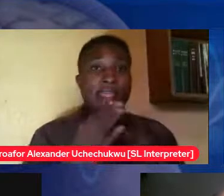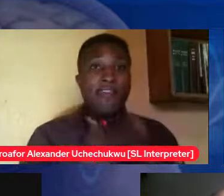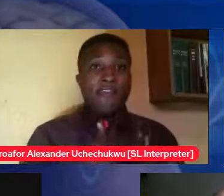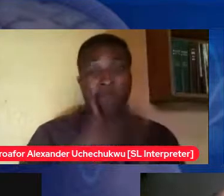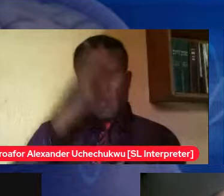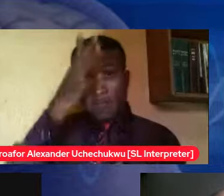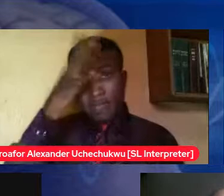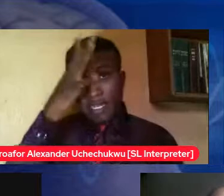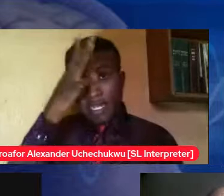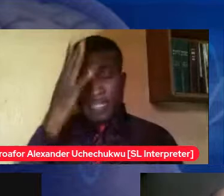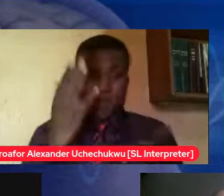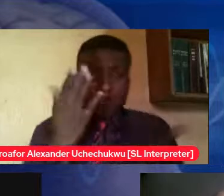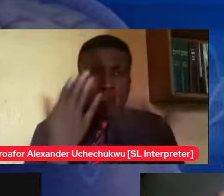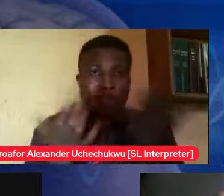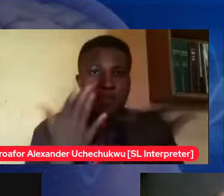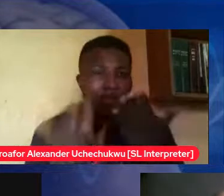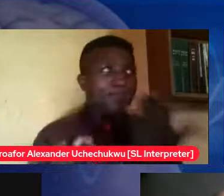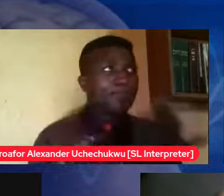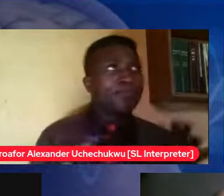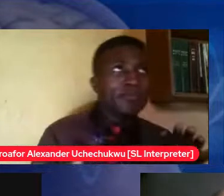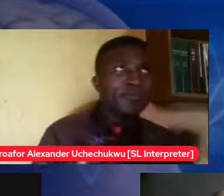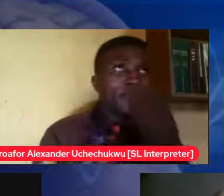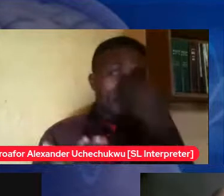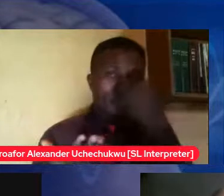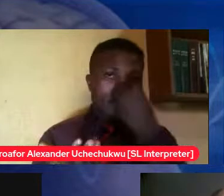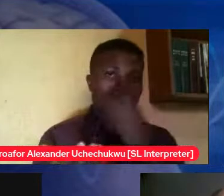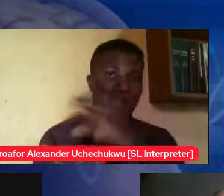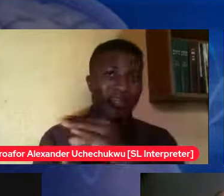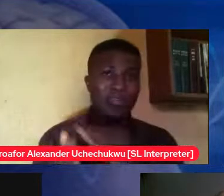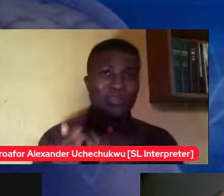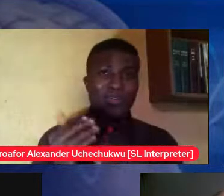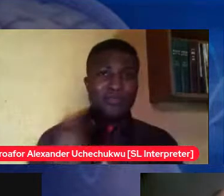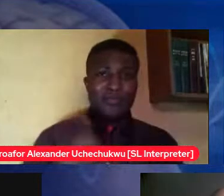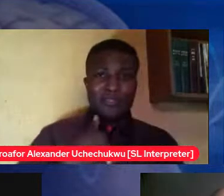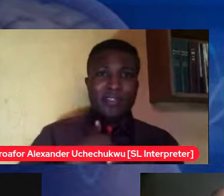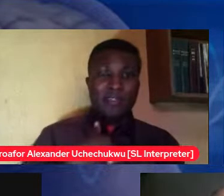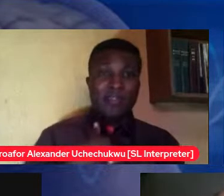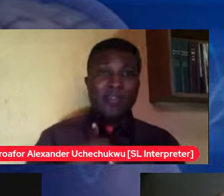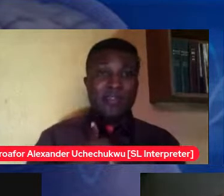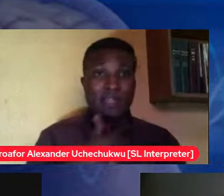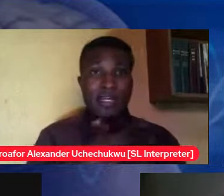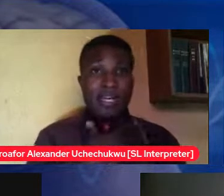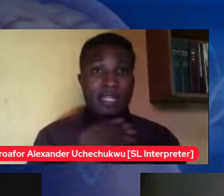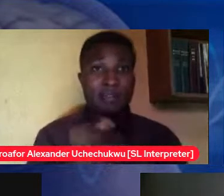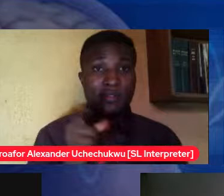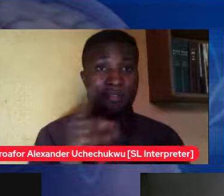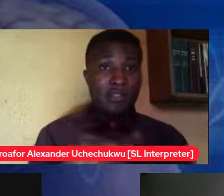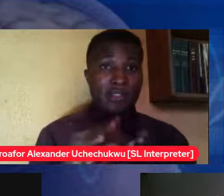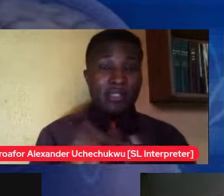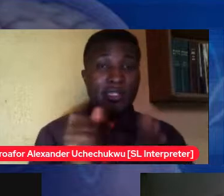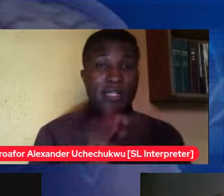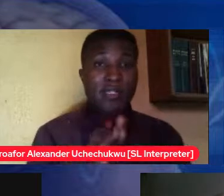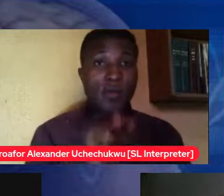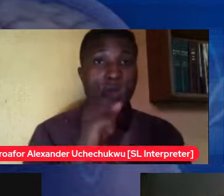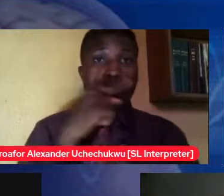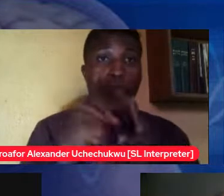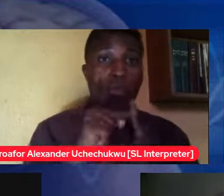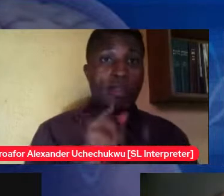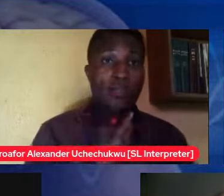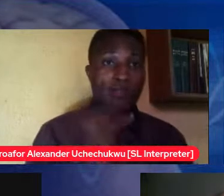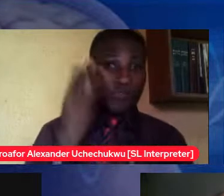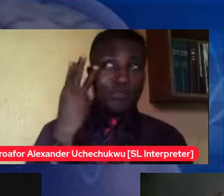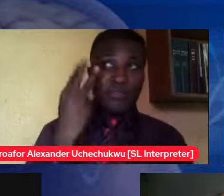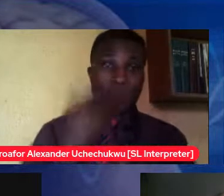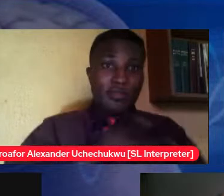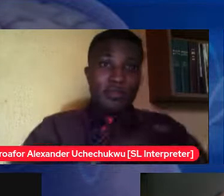but my parents i mean my mom people used to say my mom used to as a baby my mom used to dress me to the night and people would be like why are you over dressed